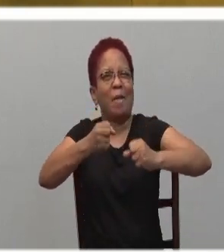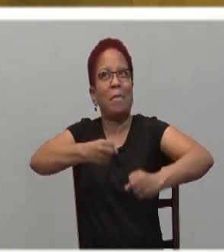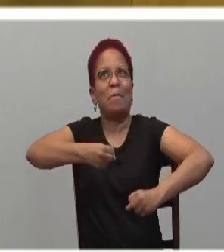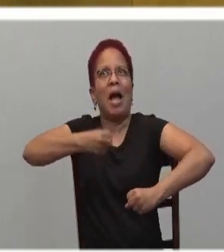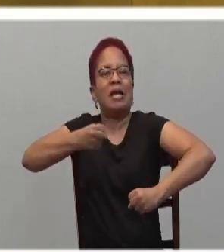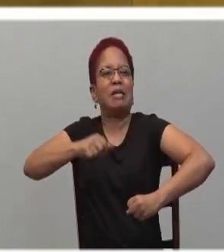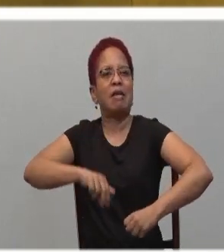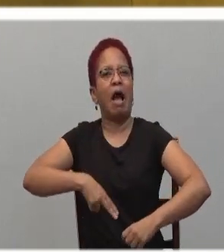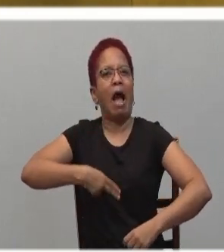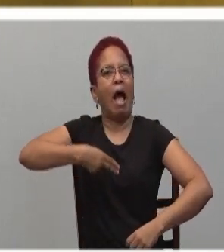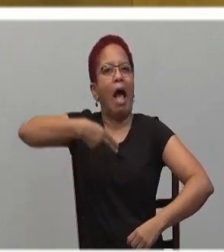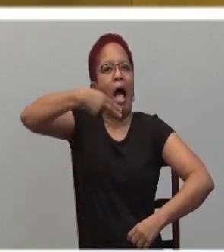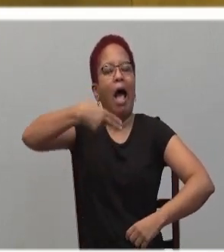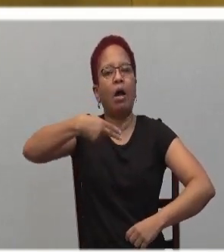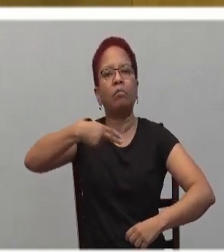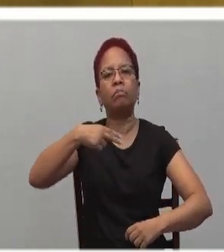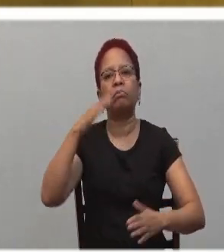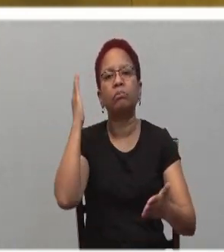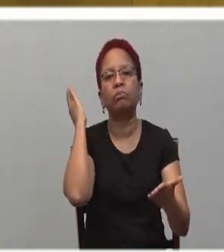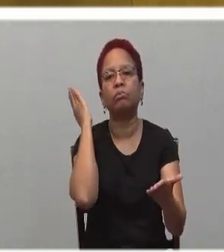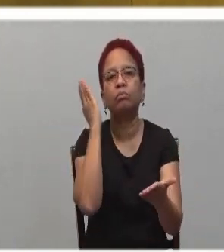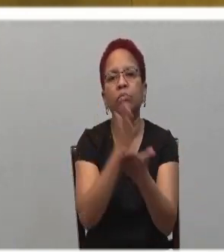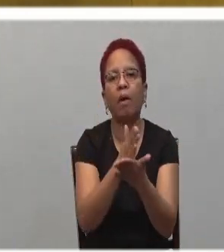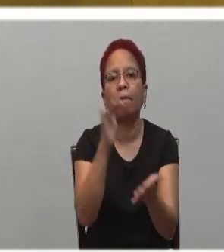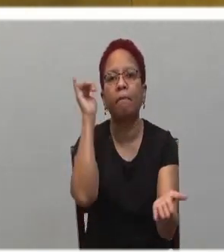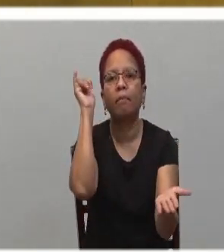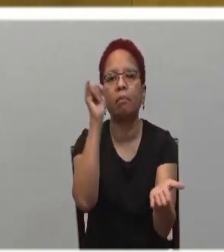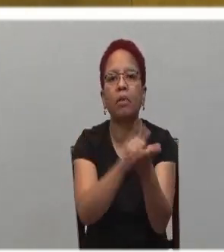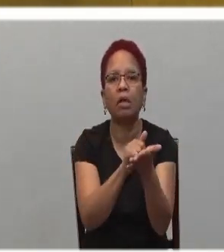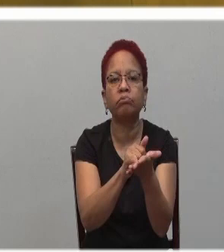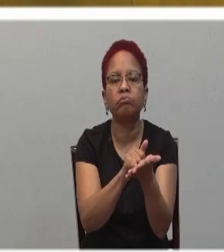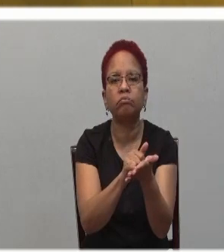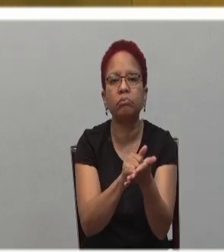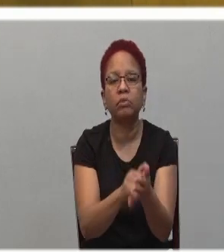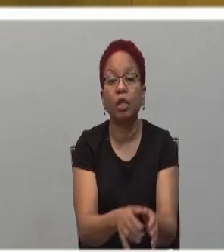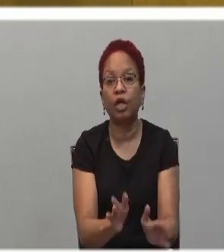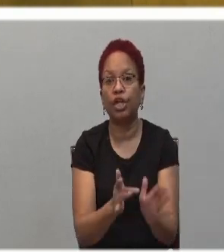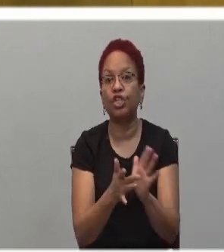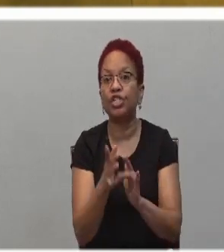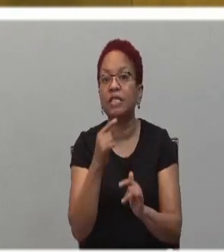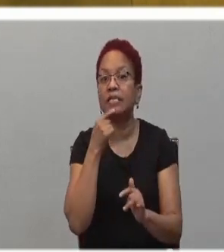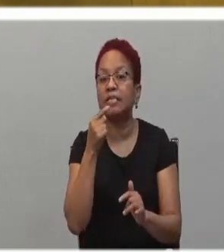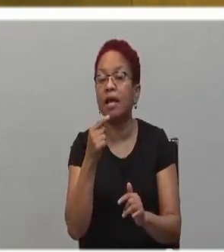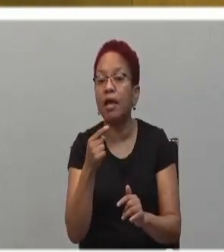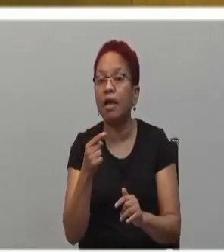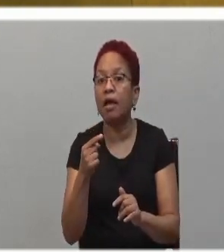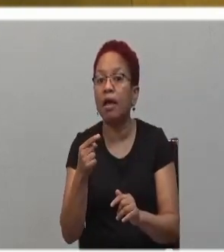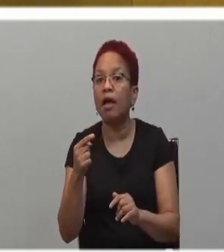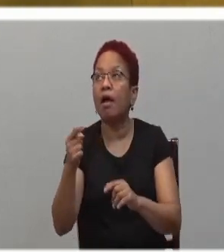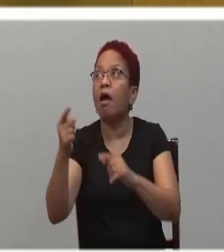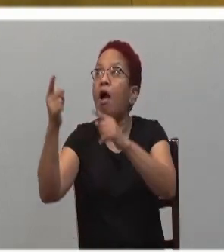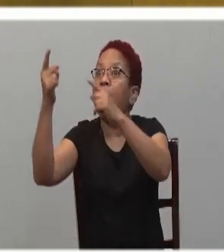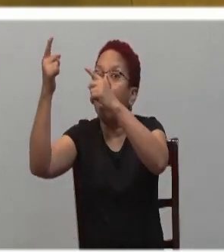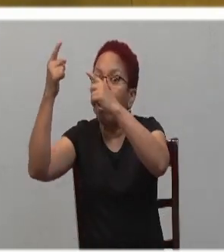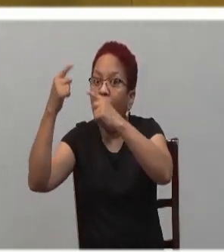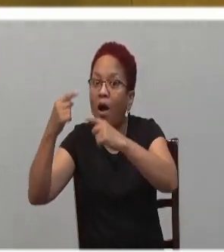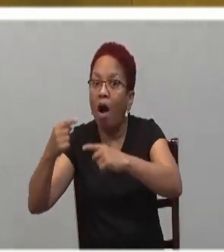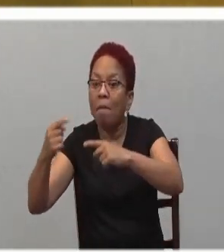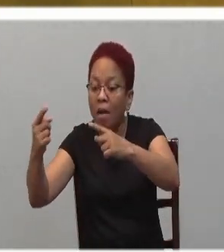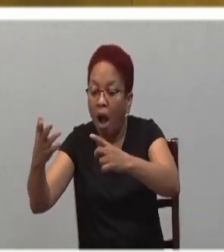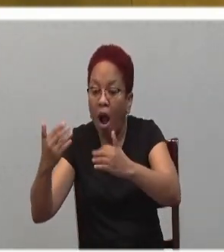Jesus says, come to me. Where can we find Jesus?